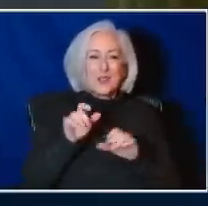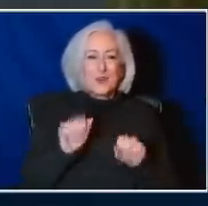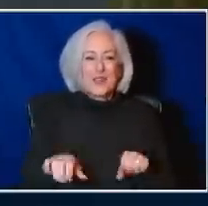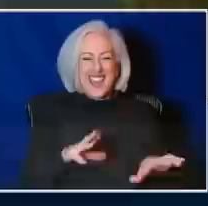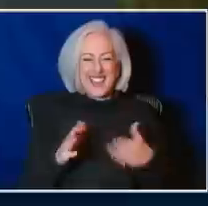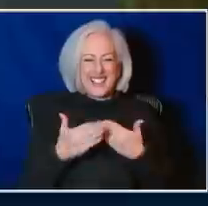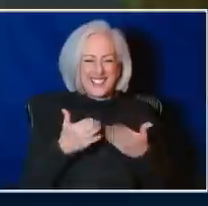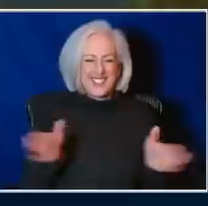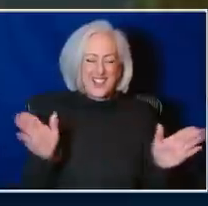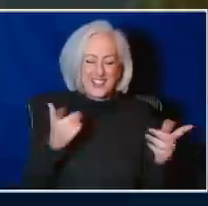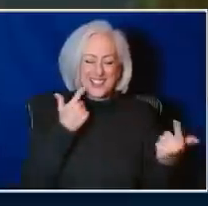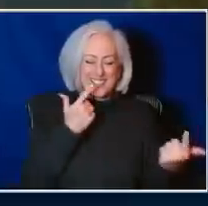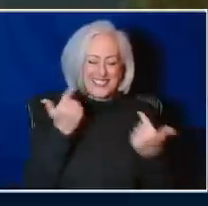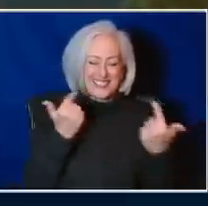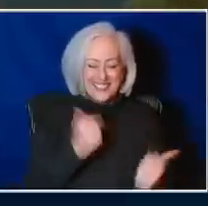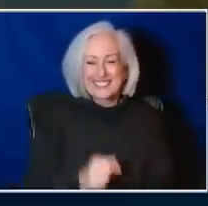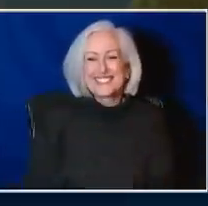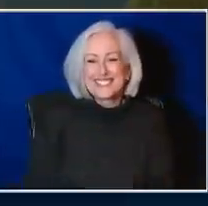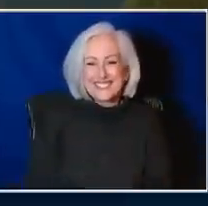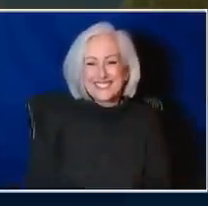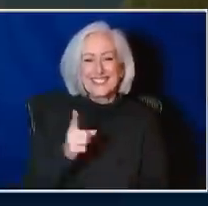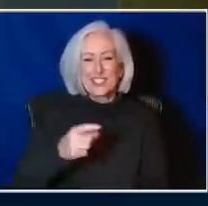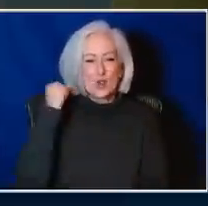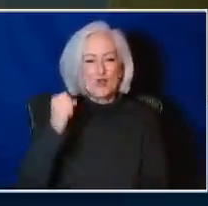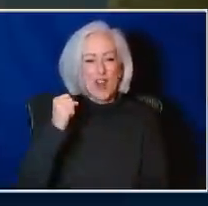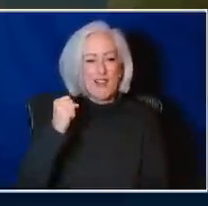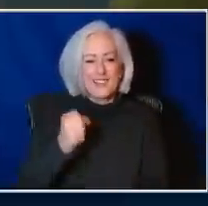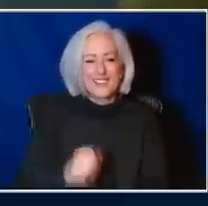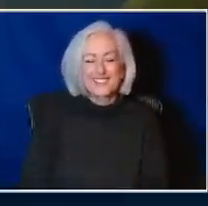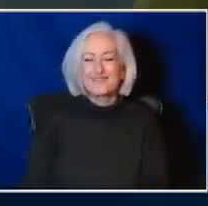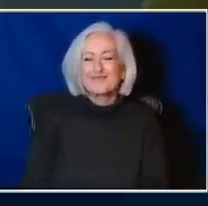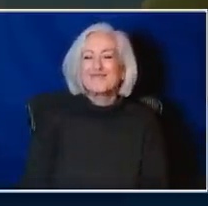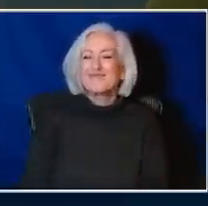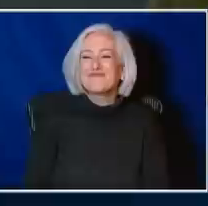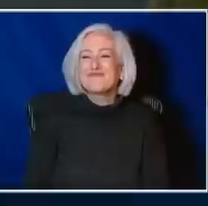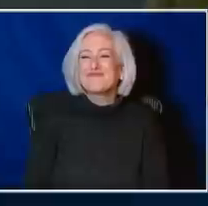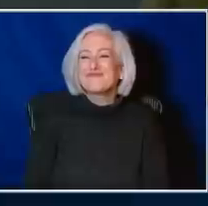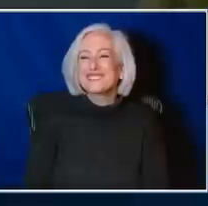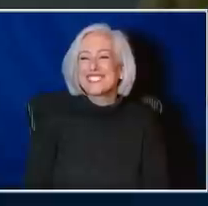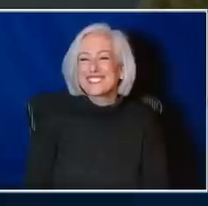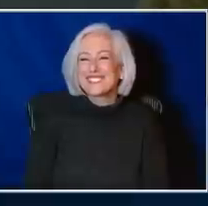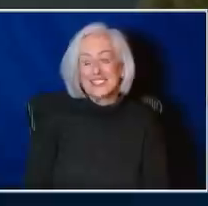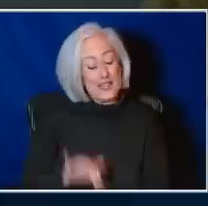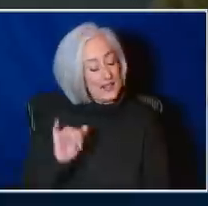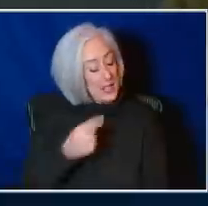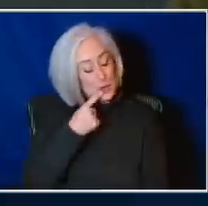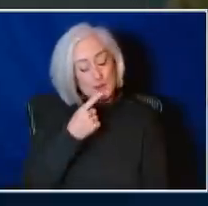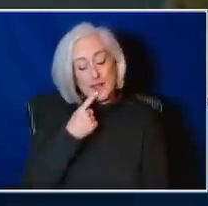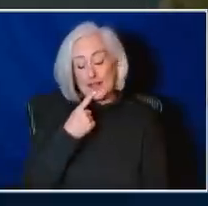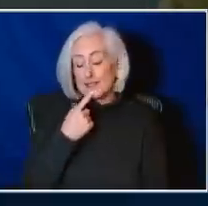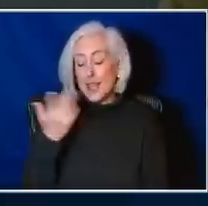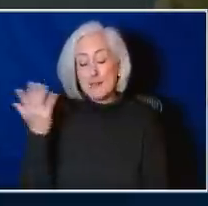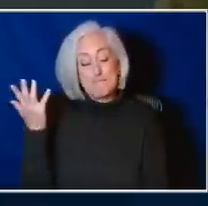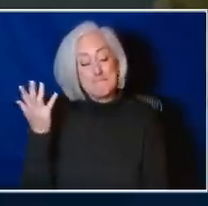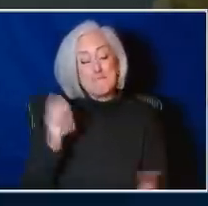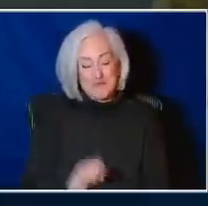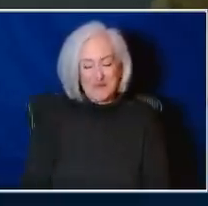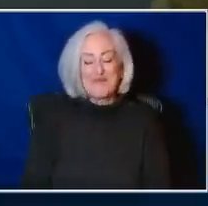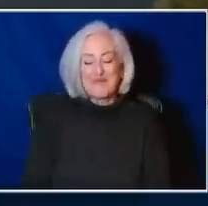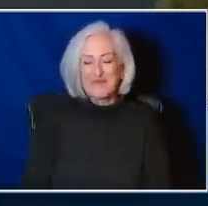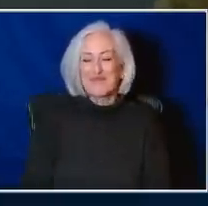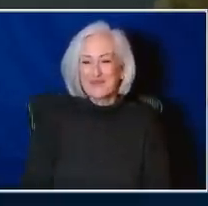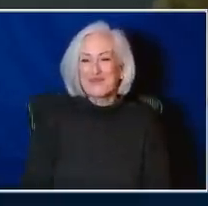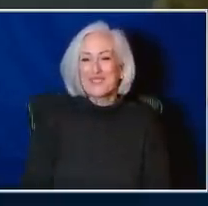Yeah. That's the word, because I could groove too. That's right. That's what they say on the street. We're getting a lot of